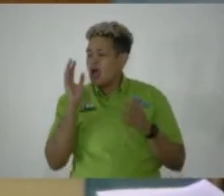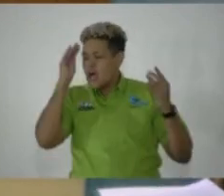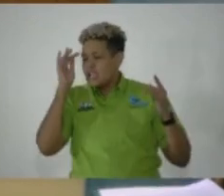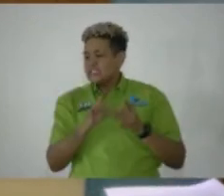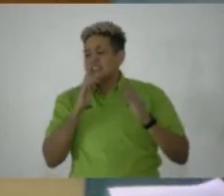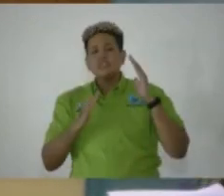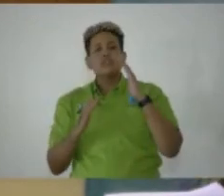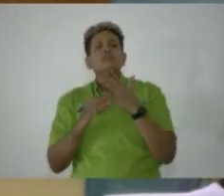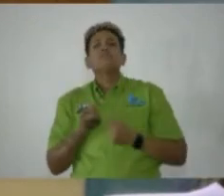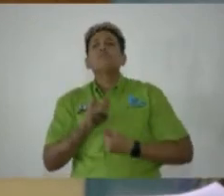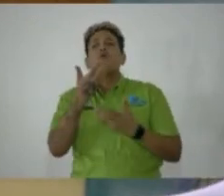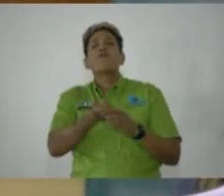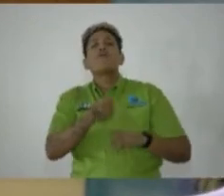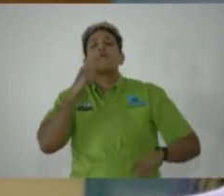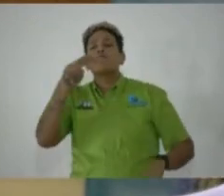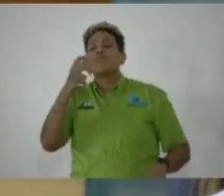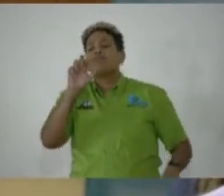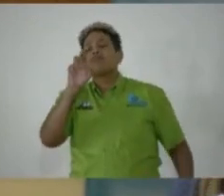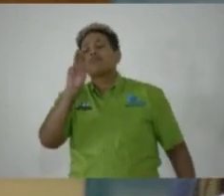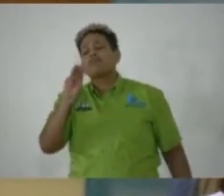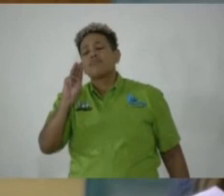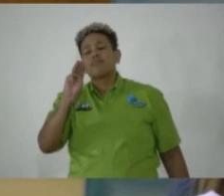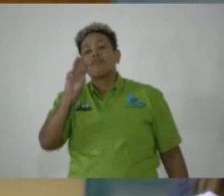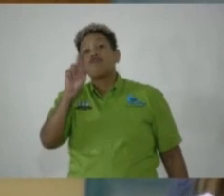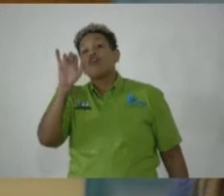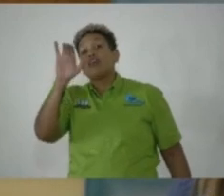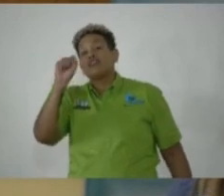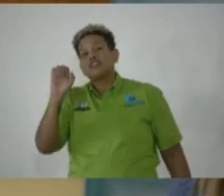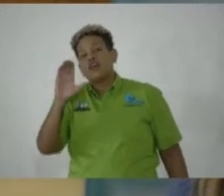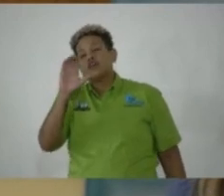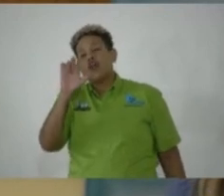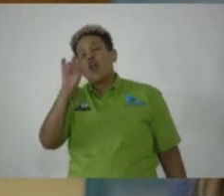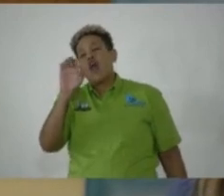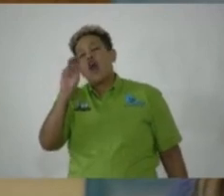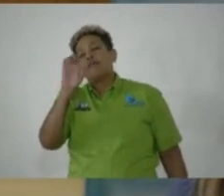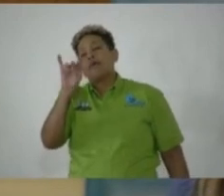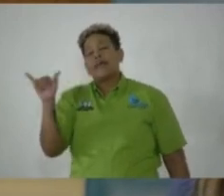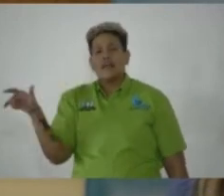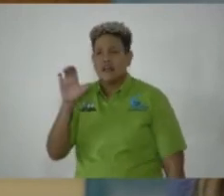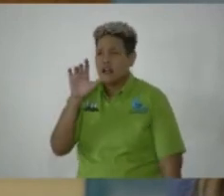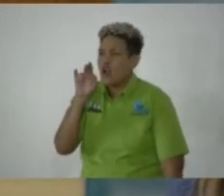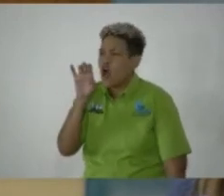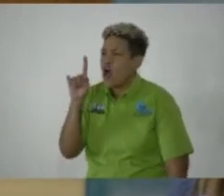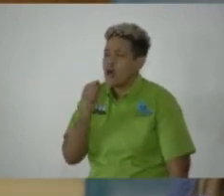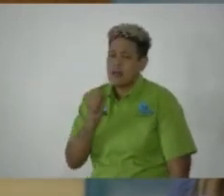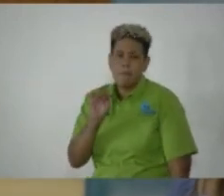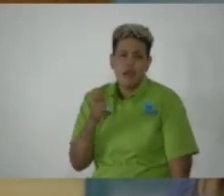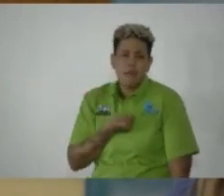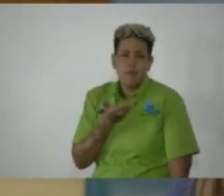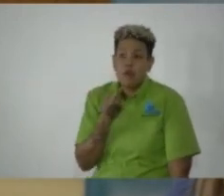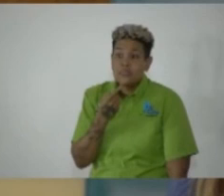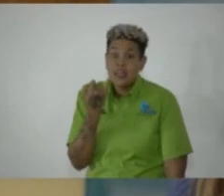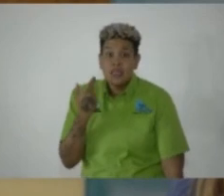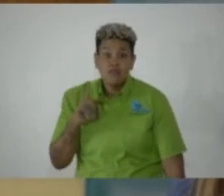the great poets of the Harlem Renaissance, Claude McKay. Claude McKay's poem, If We